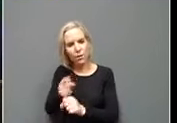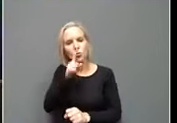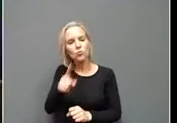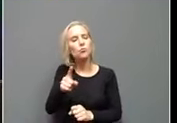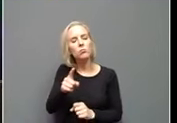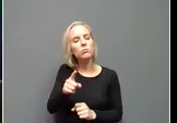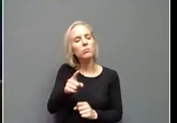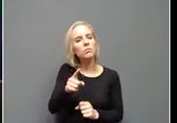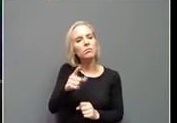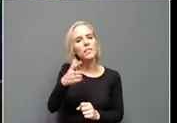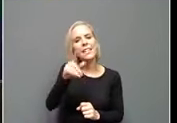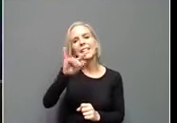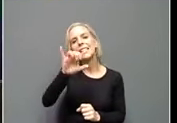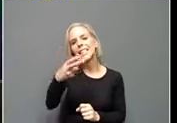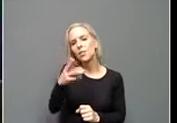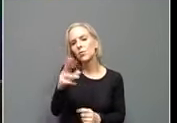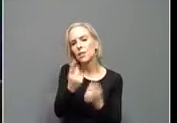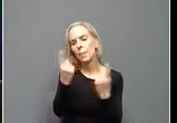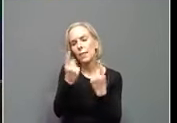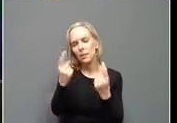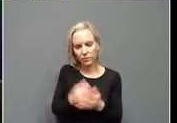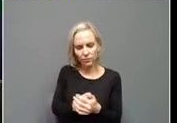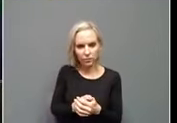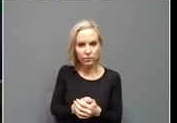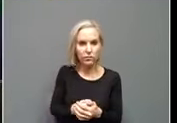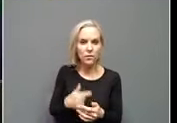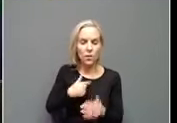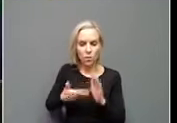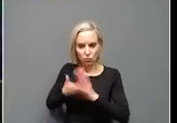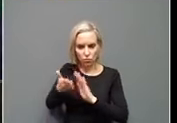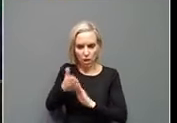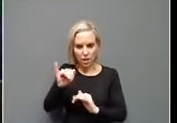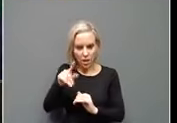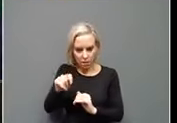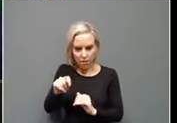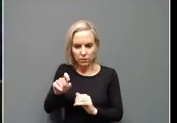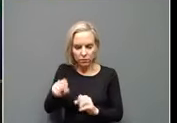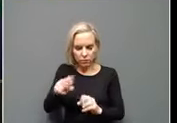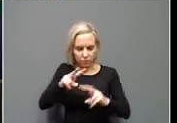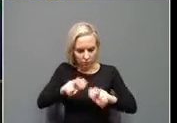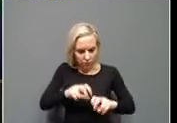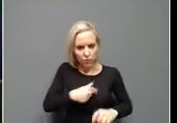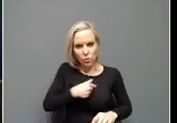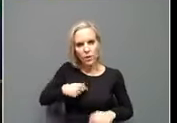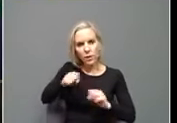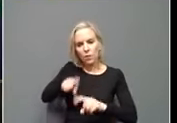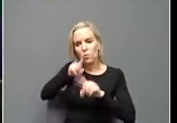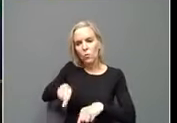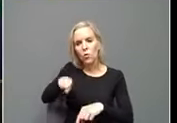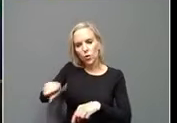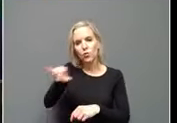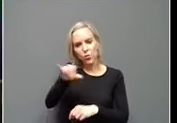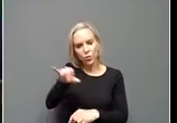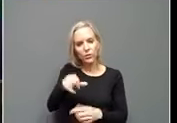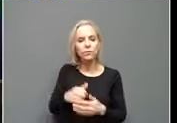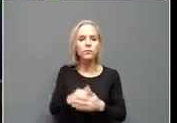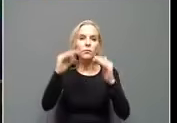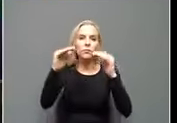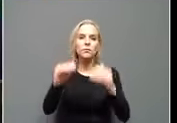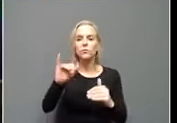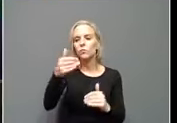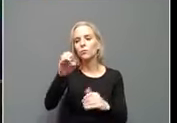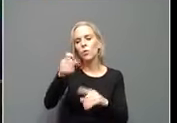a glitch. And, and then once we run that down, um, we'll, we'll report back to you too. Uh, Joe Ragusa from